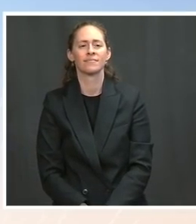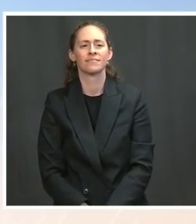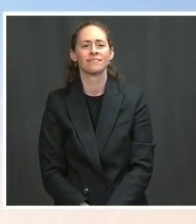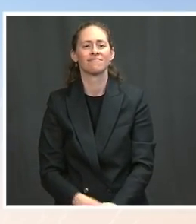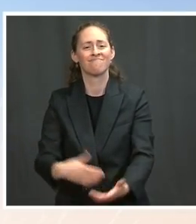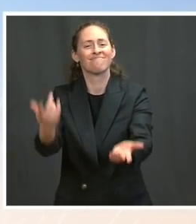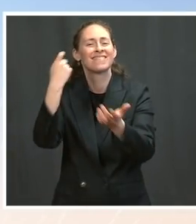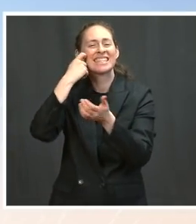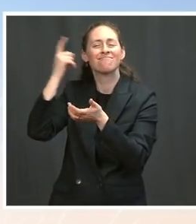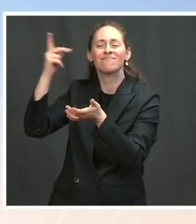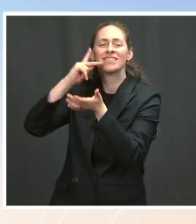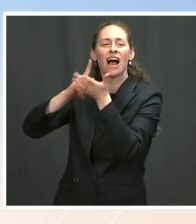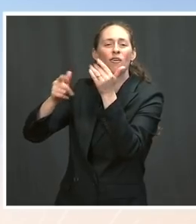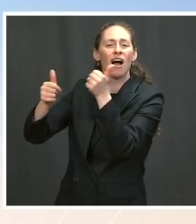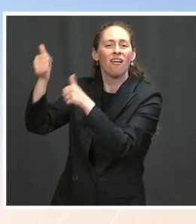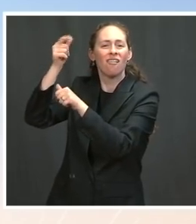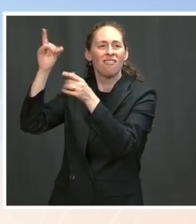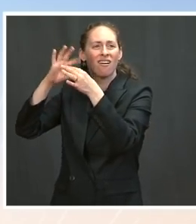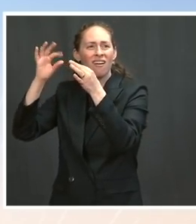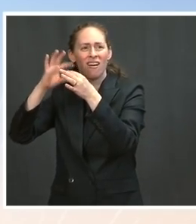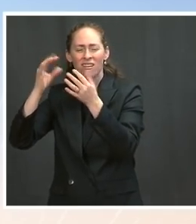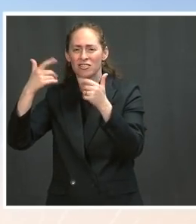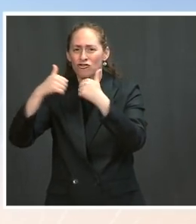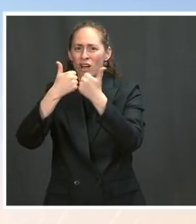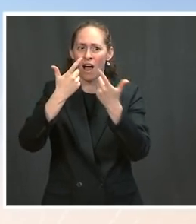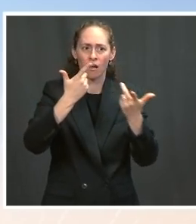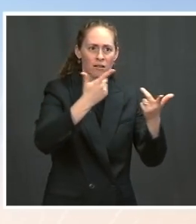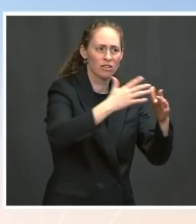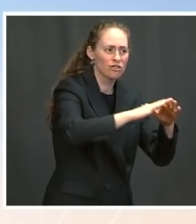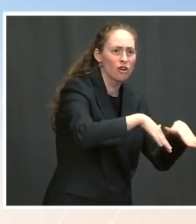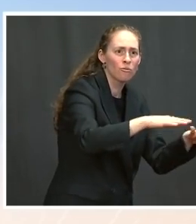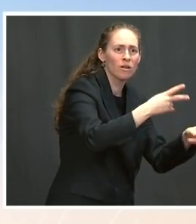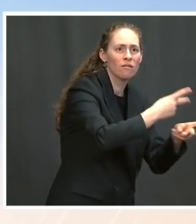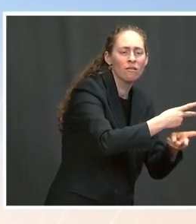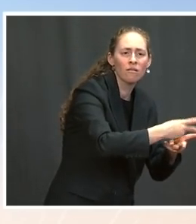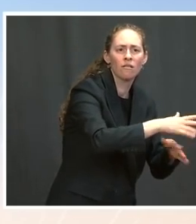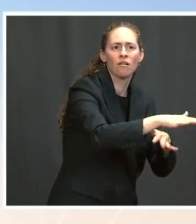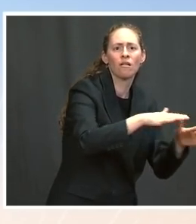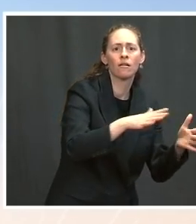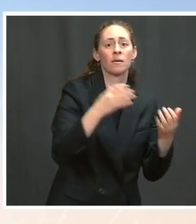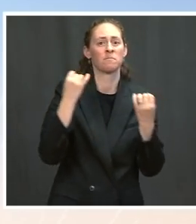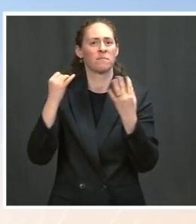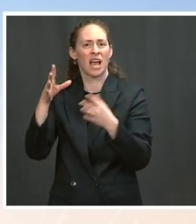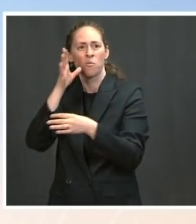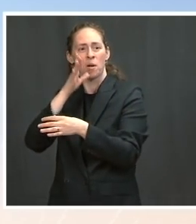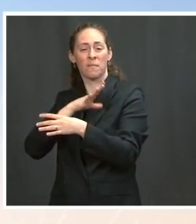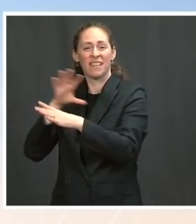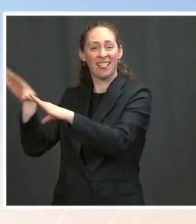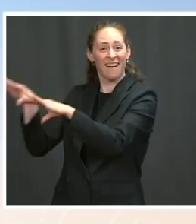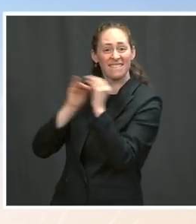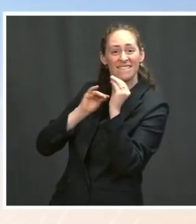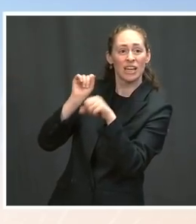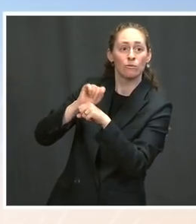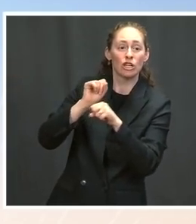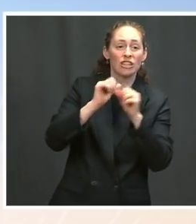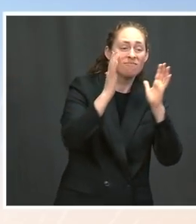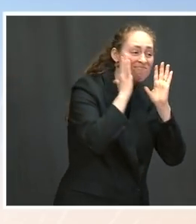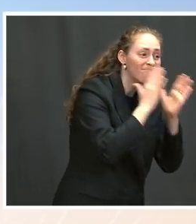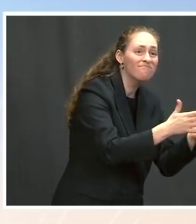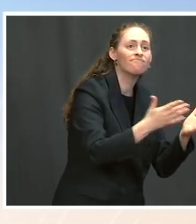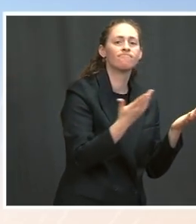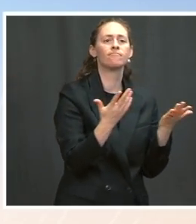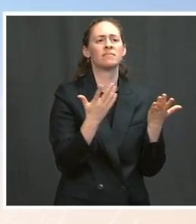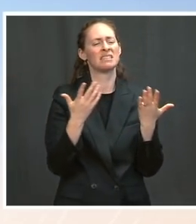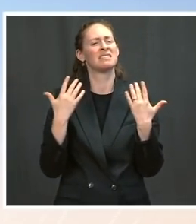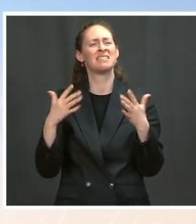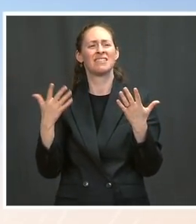childcare restraints, the fact that 2 million women are- left the workforce. And that has an impact, of course, on people rejoining the